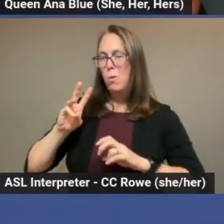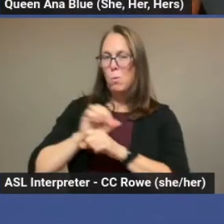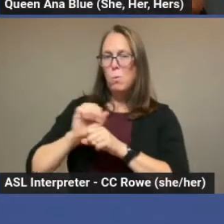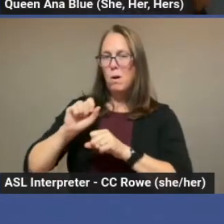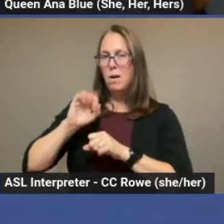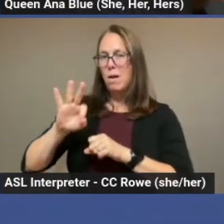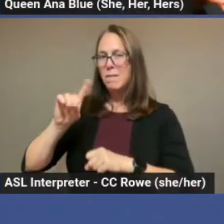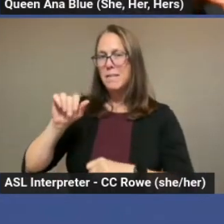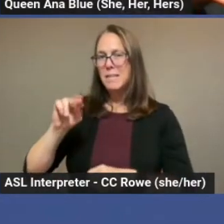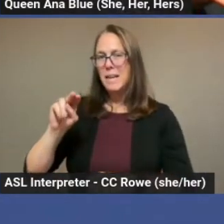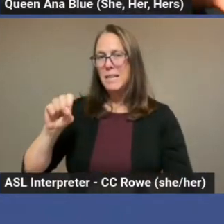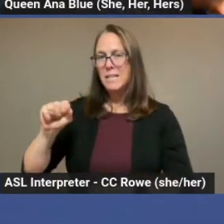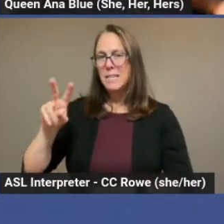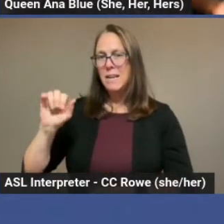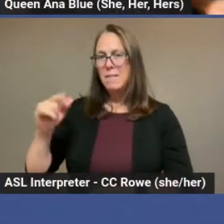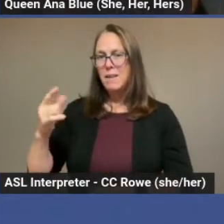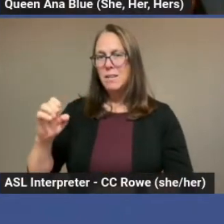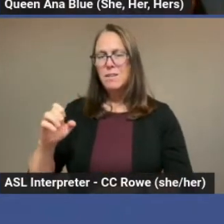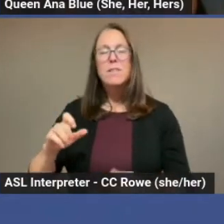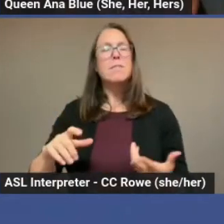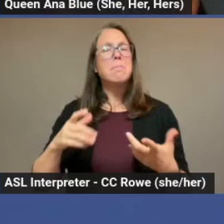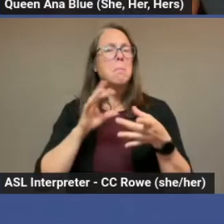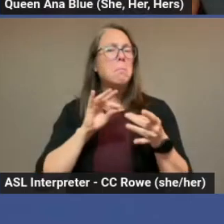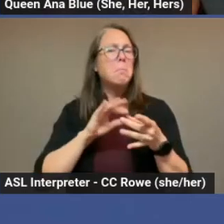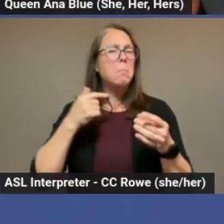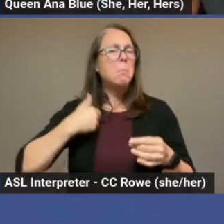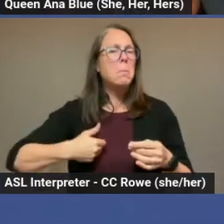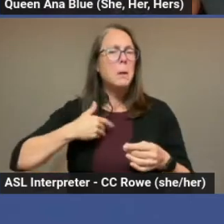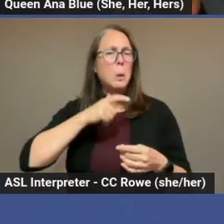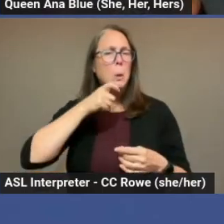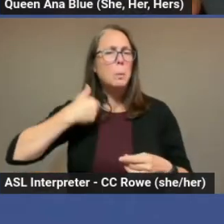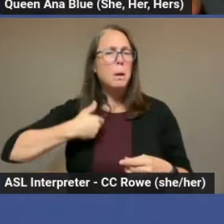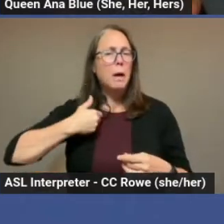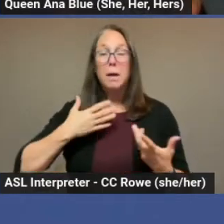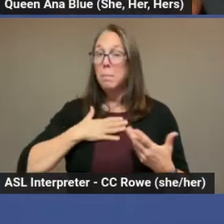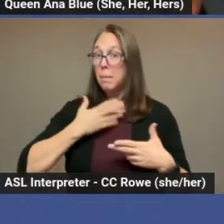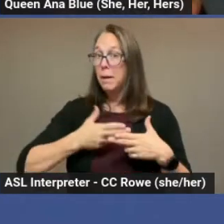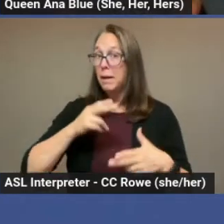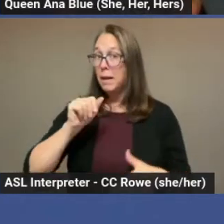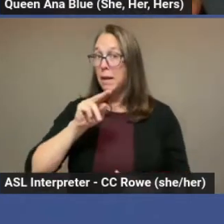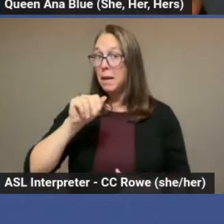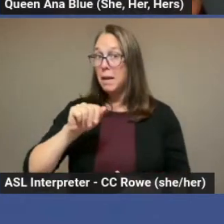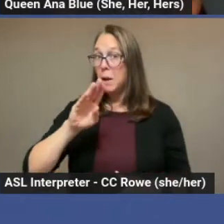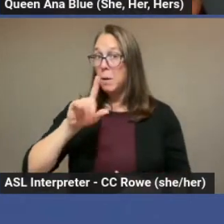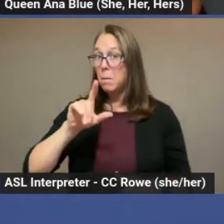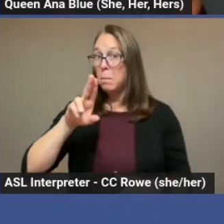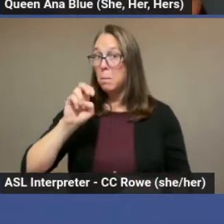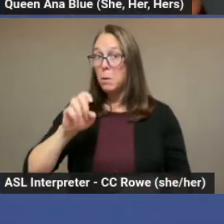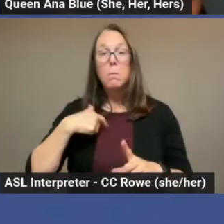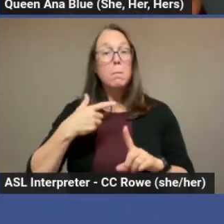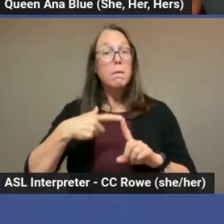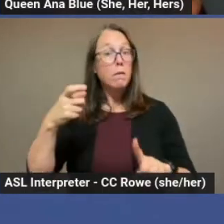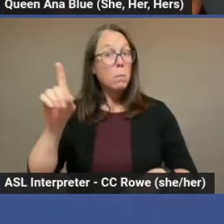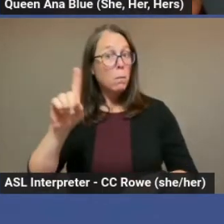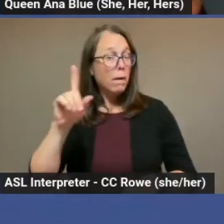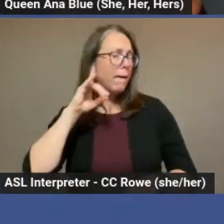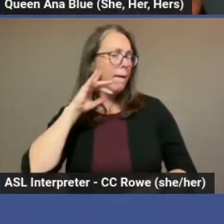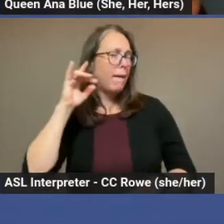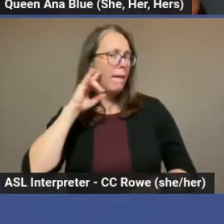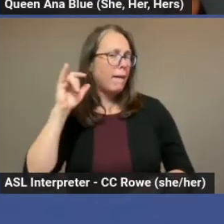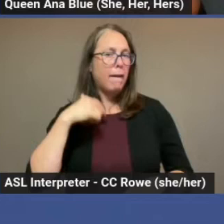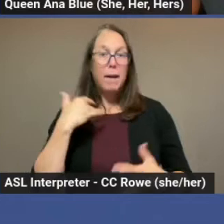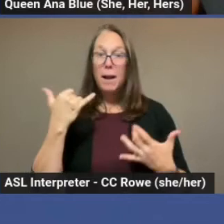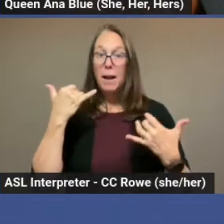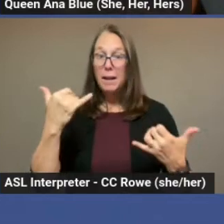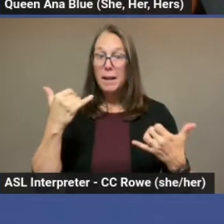So a little bit about me, who am I? Well, again, my name is Anna Blue. I'm from California. I now